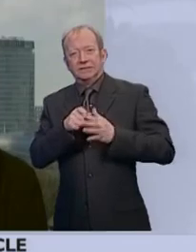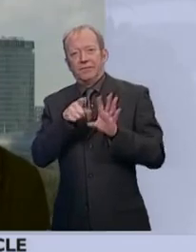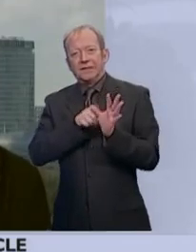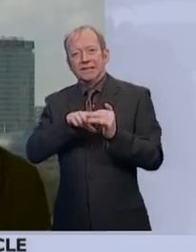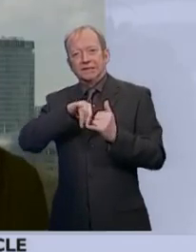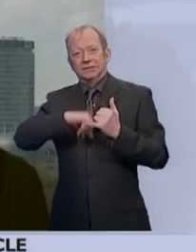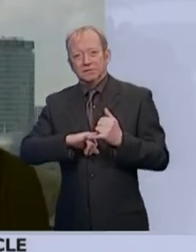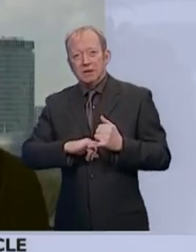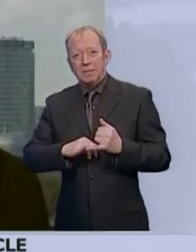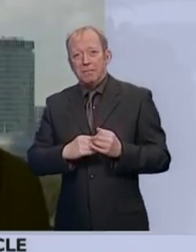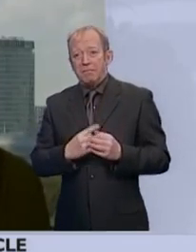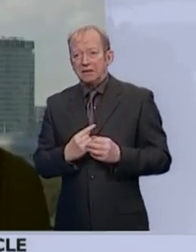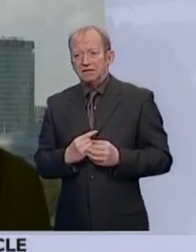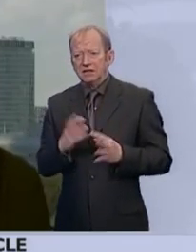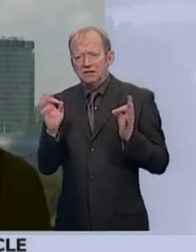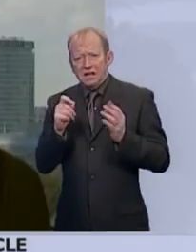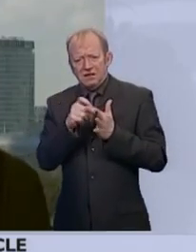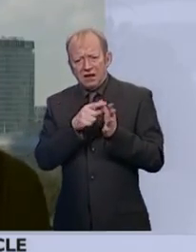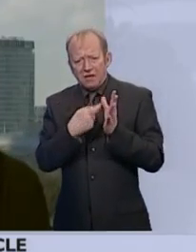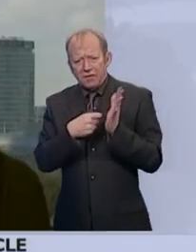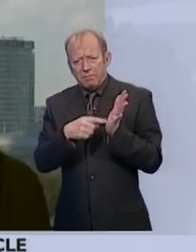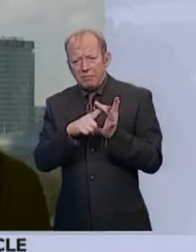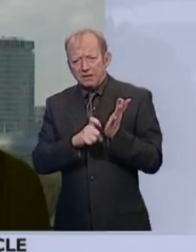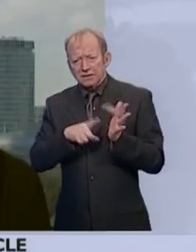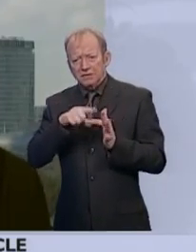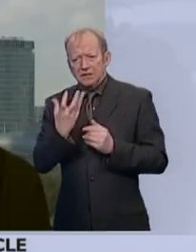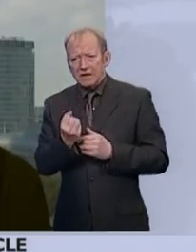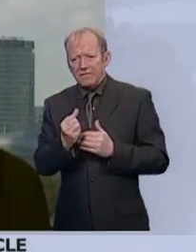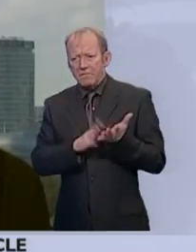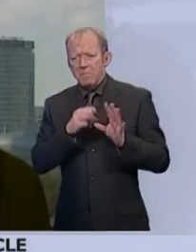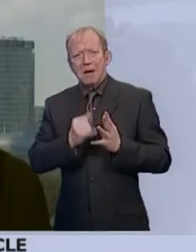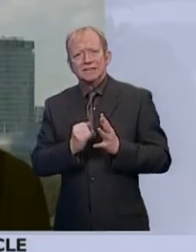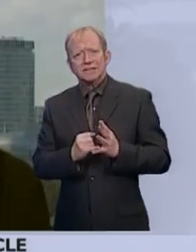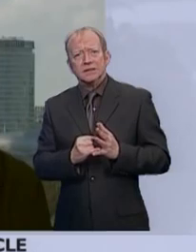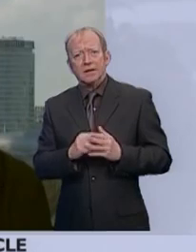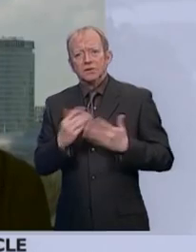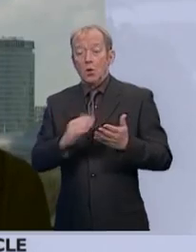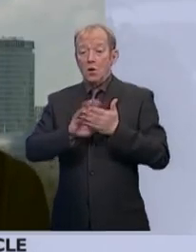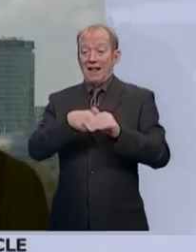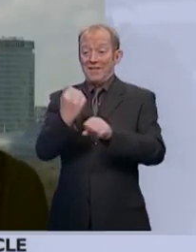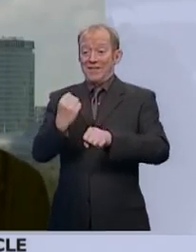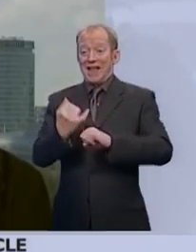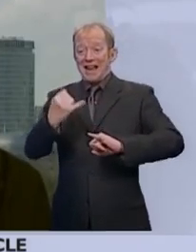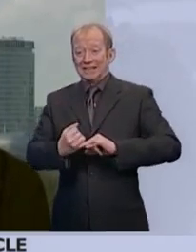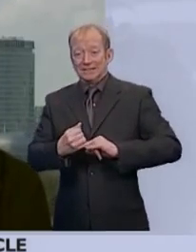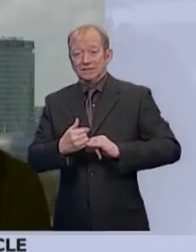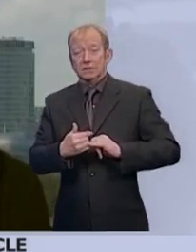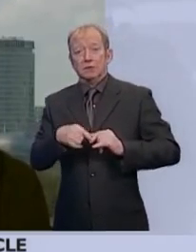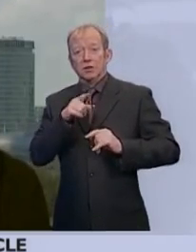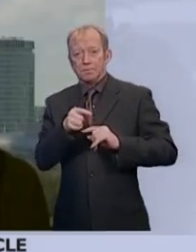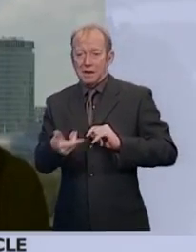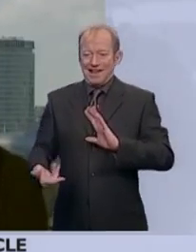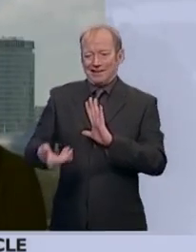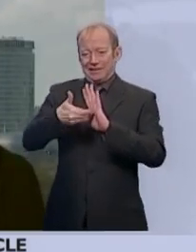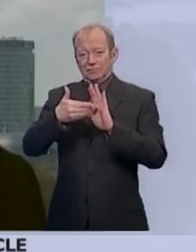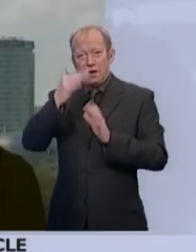Except for one thing, none of the particles have mass. And so the Higgs particle is supposed to be a bolt-on or an addition to this theory,